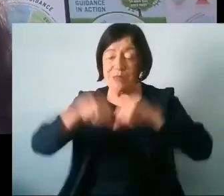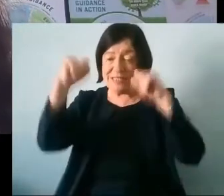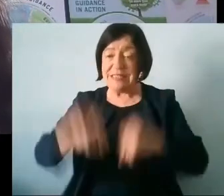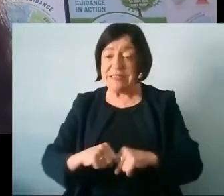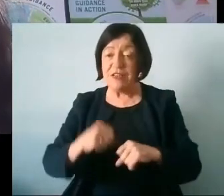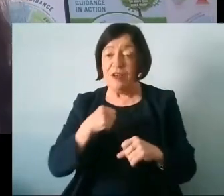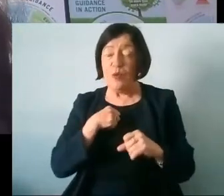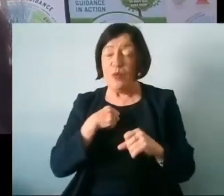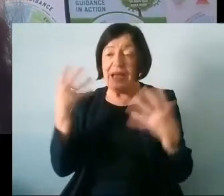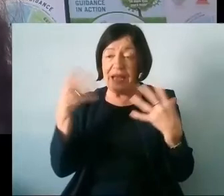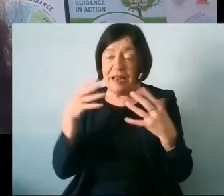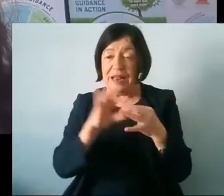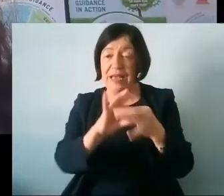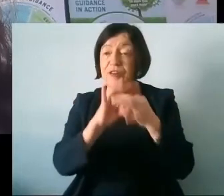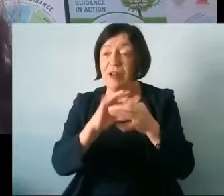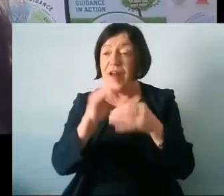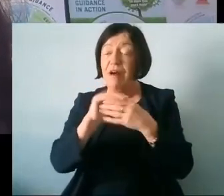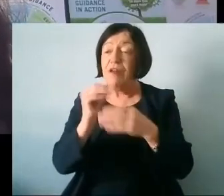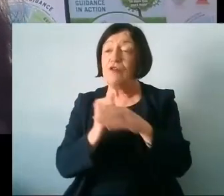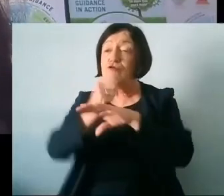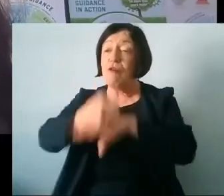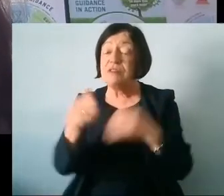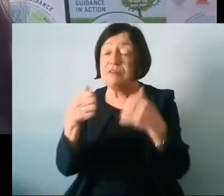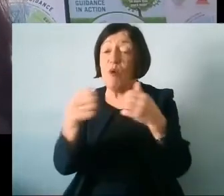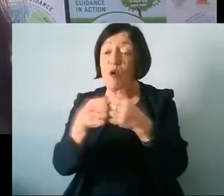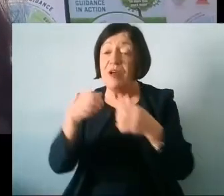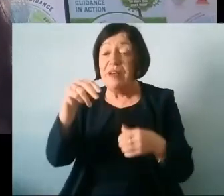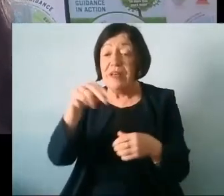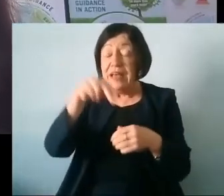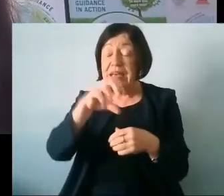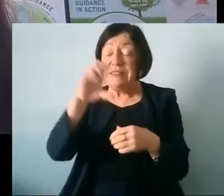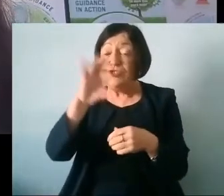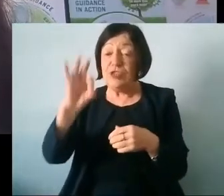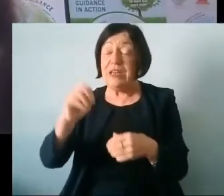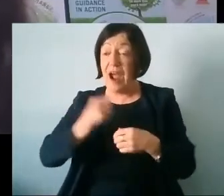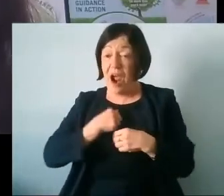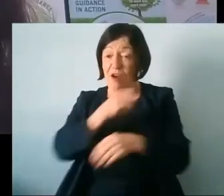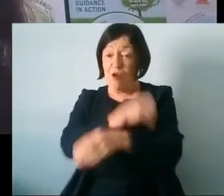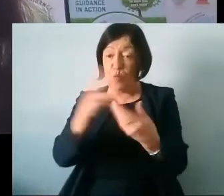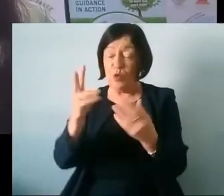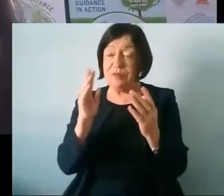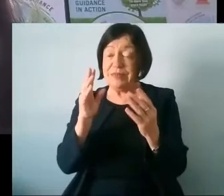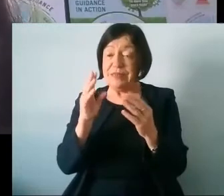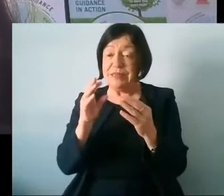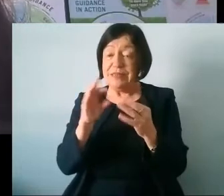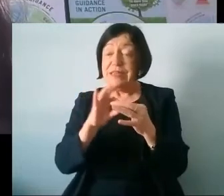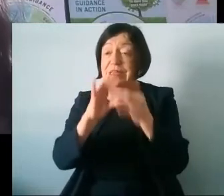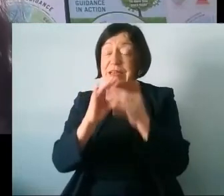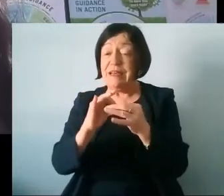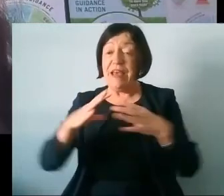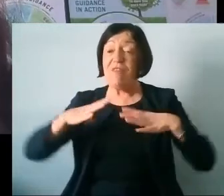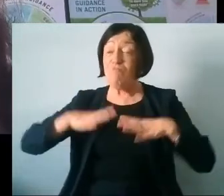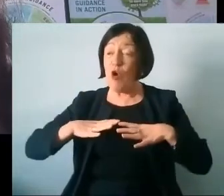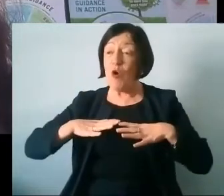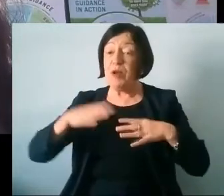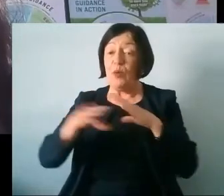interact on a cross-border basis so the NCGE our organization would liaise on an informal basis with our colleagues